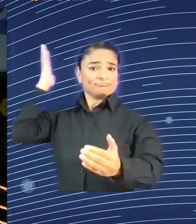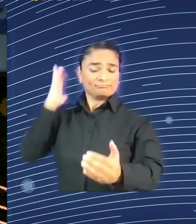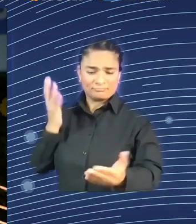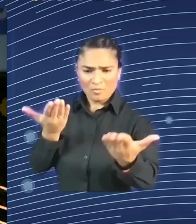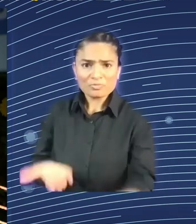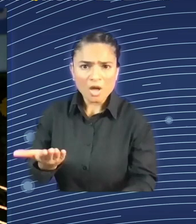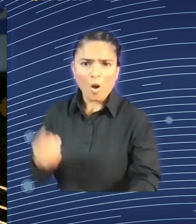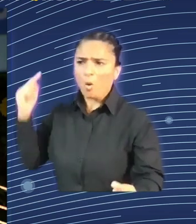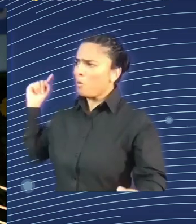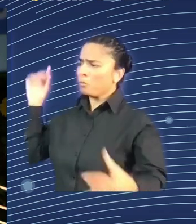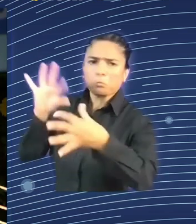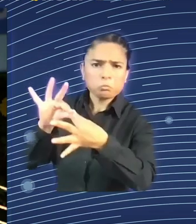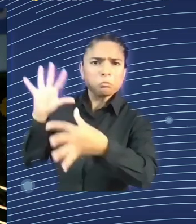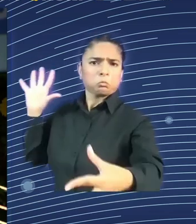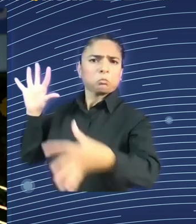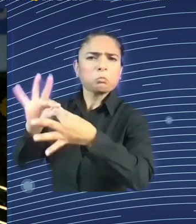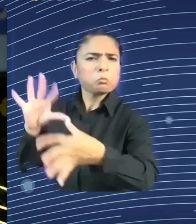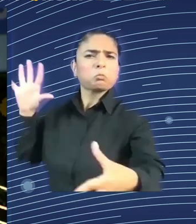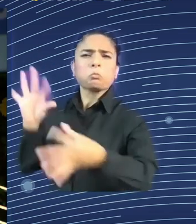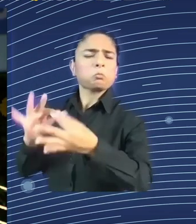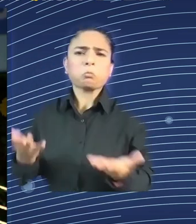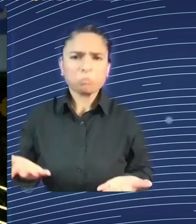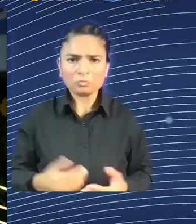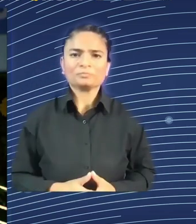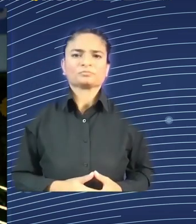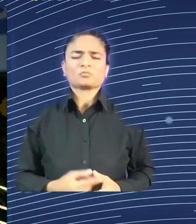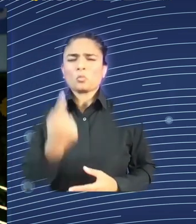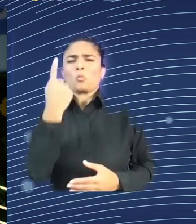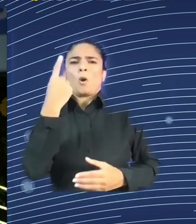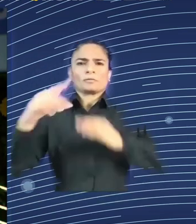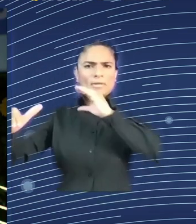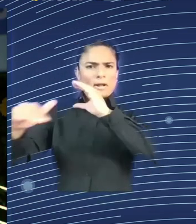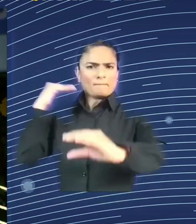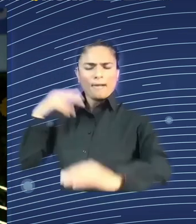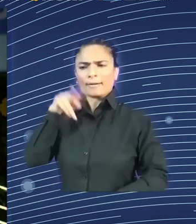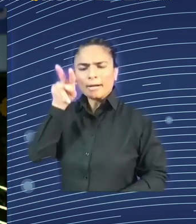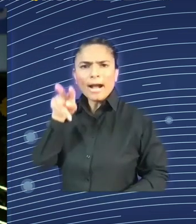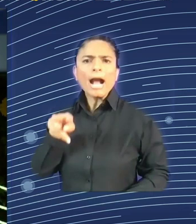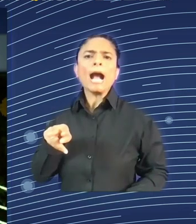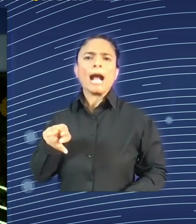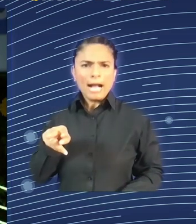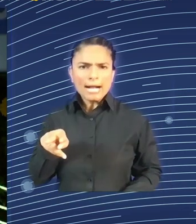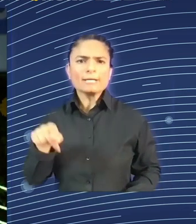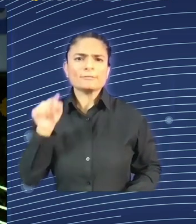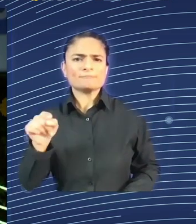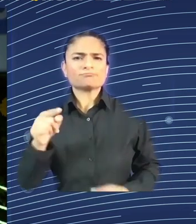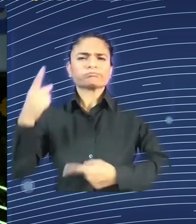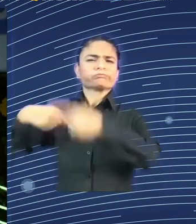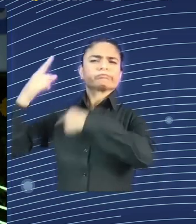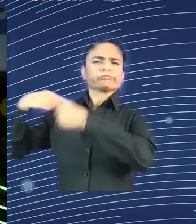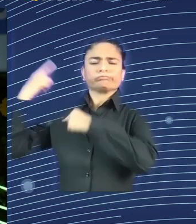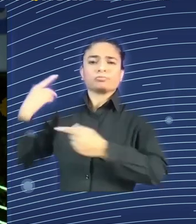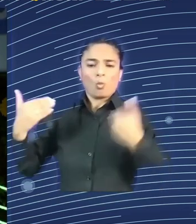Well, I didn't go back that far, but I briefly went back to the beginning of industrialization. So, let me give you some kind of historical